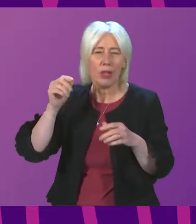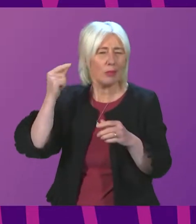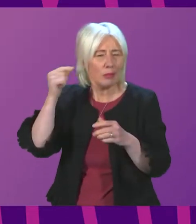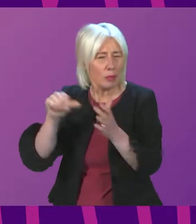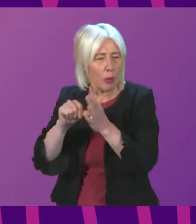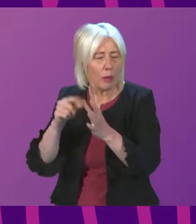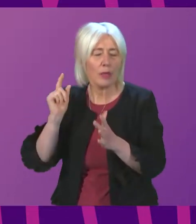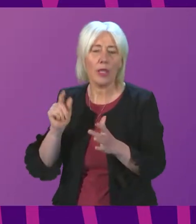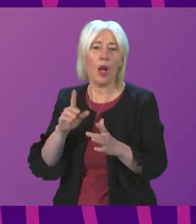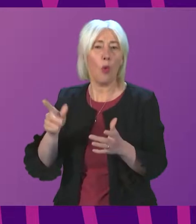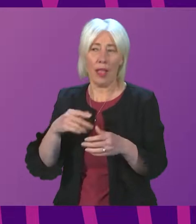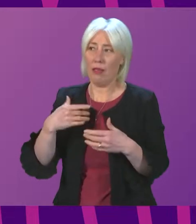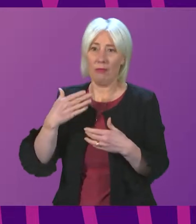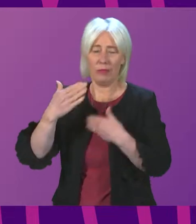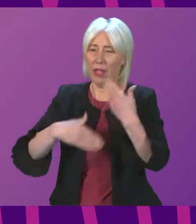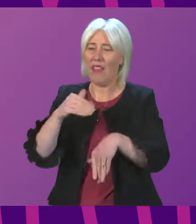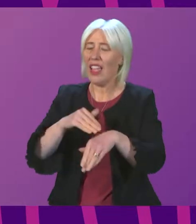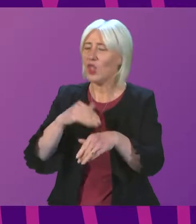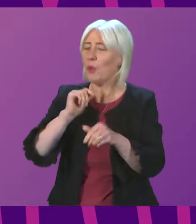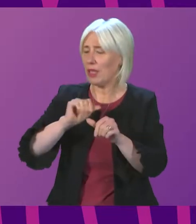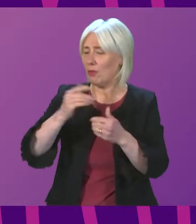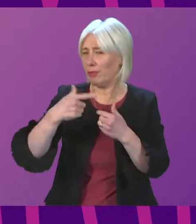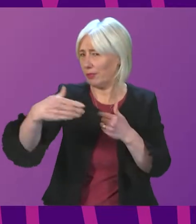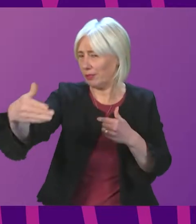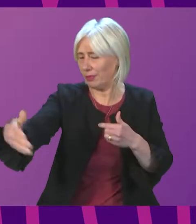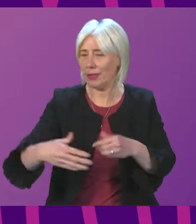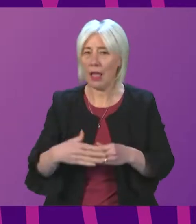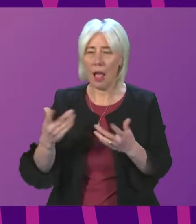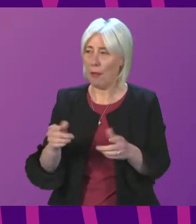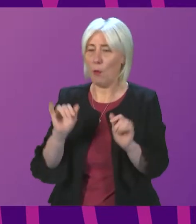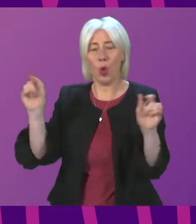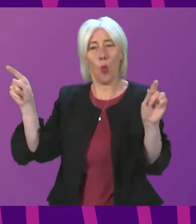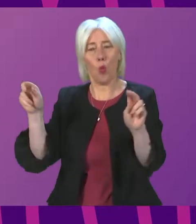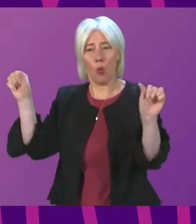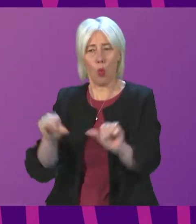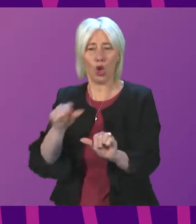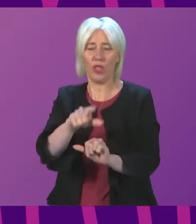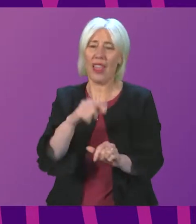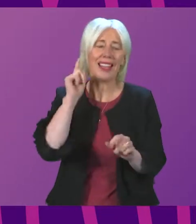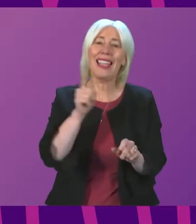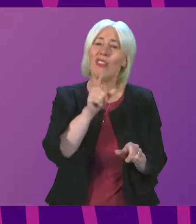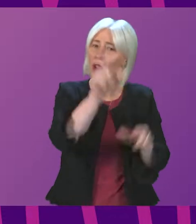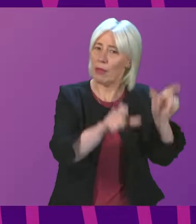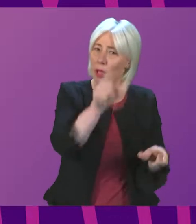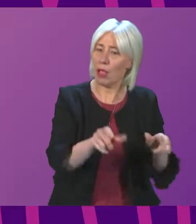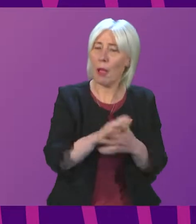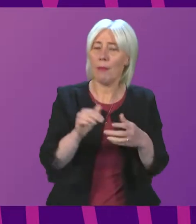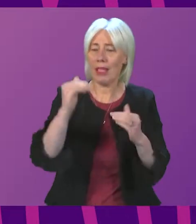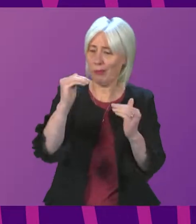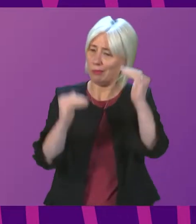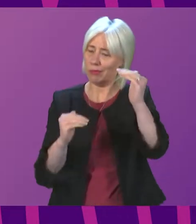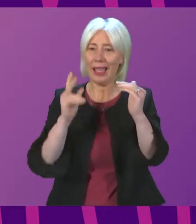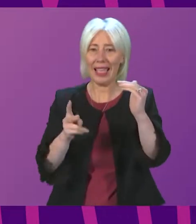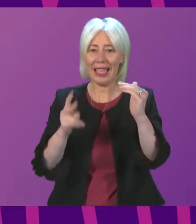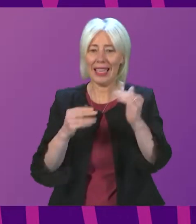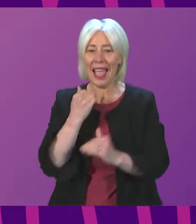chances of hearing impaired pupils will be less than their hearing peers and yet again they fall further behind and disadvantaged. Every single